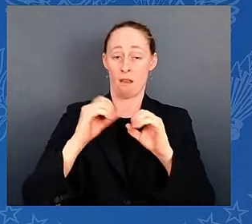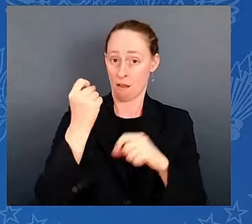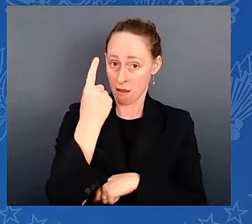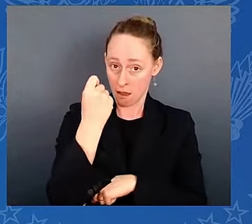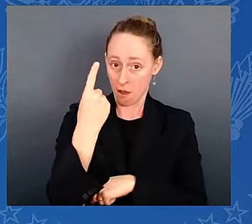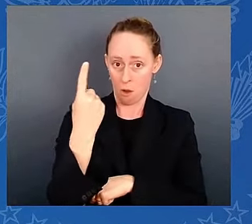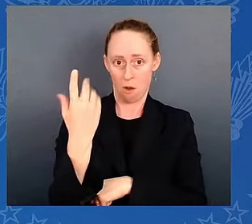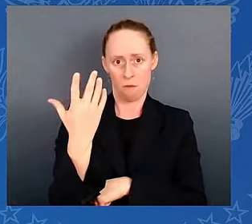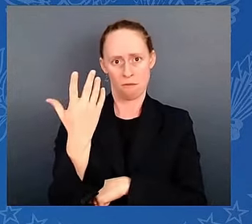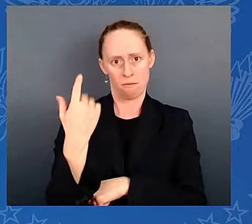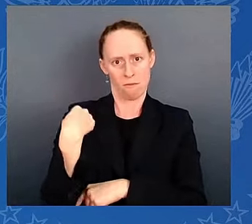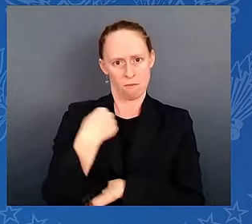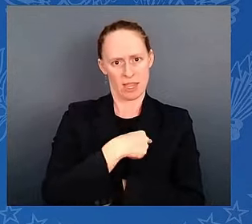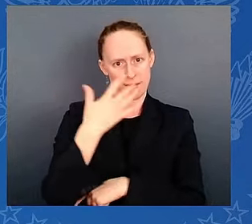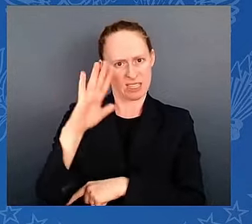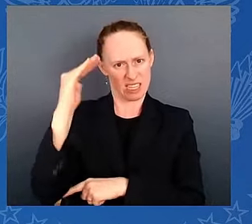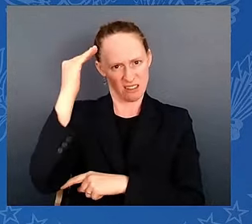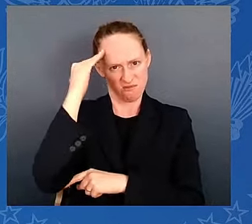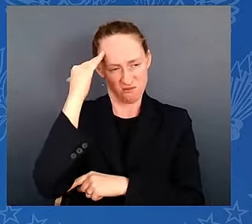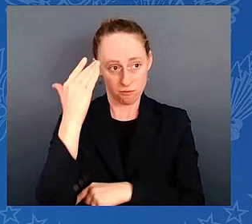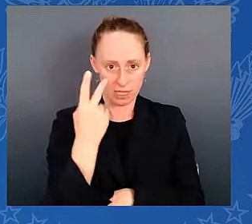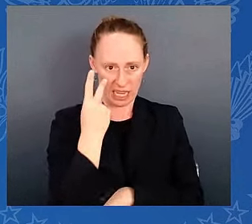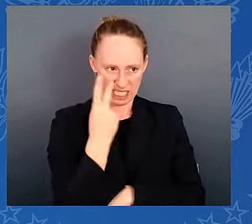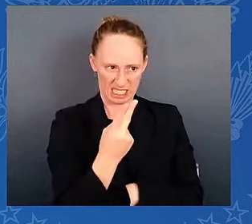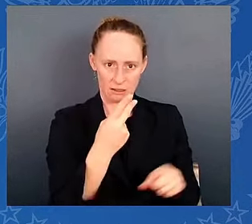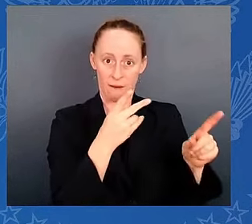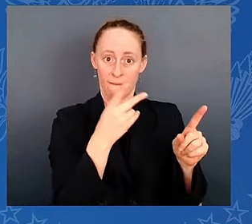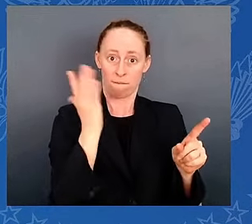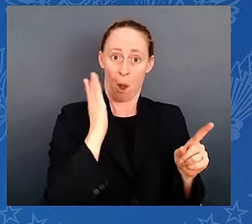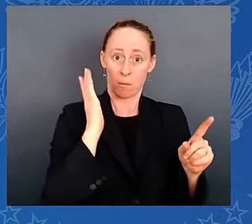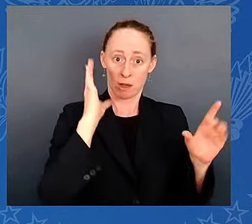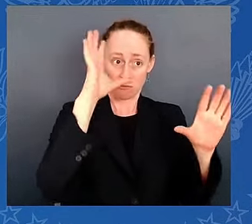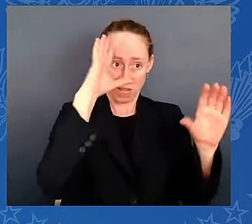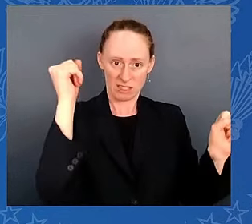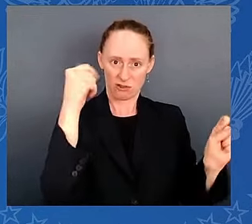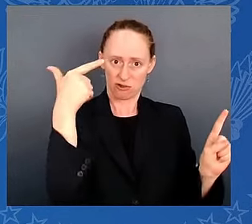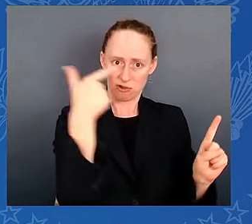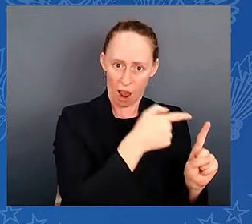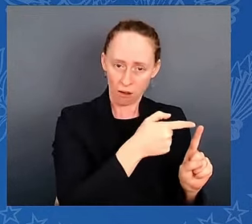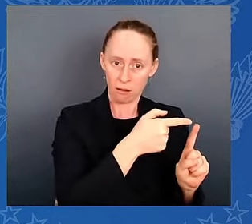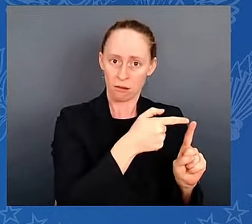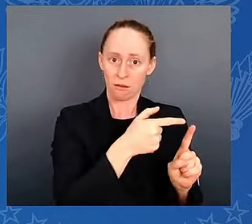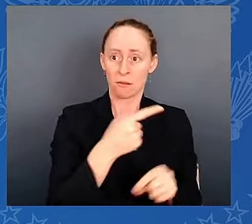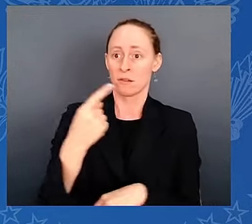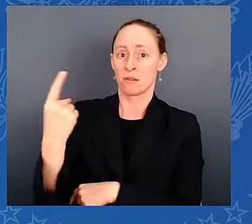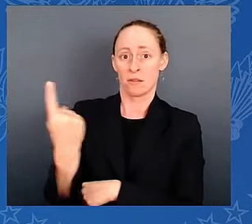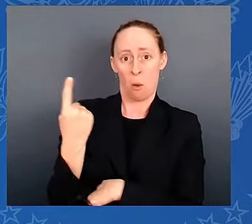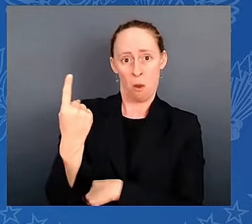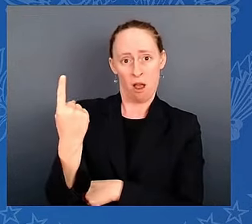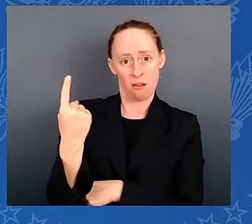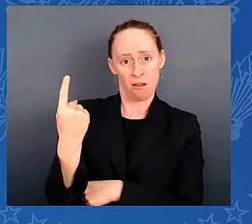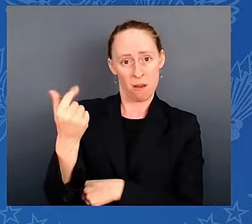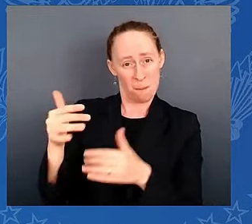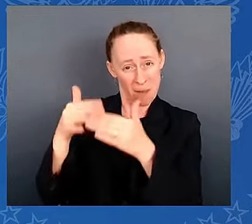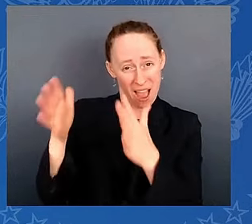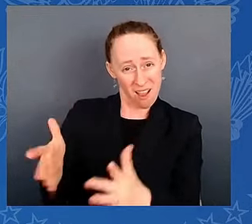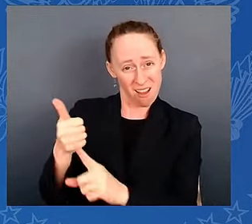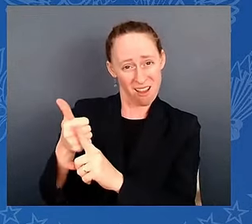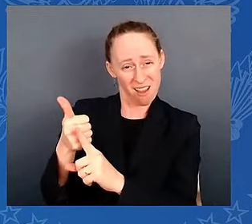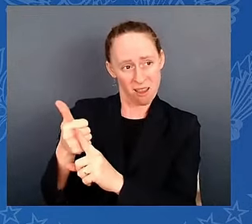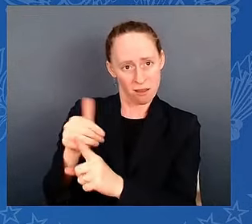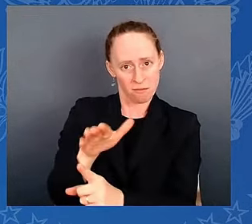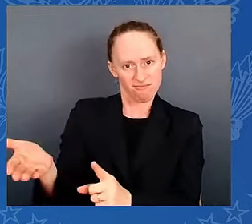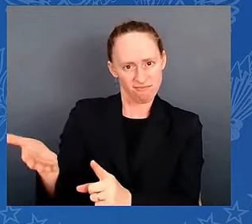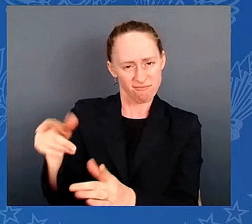killed, while simply exercising his freedom to support the candidate of his choosing. We cannot, we must not, go down